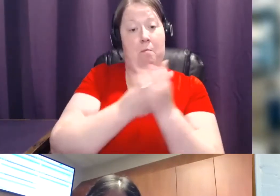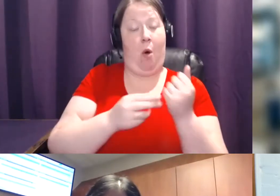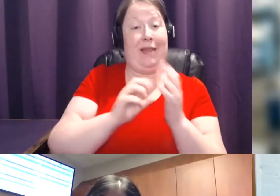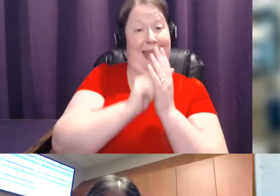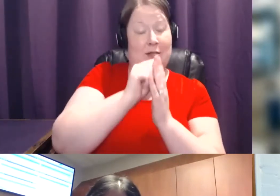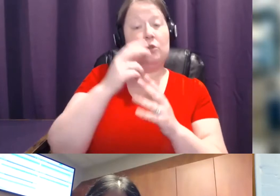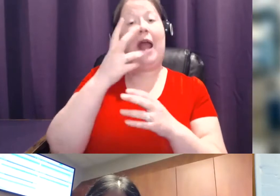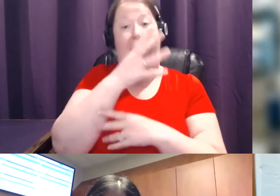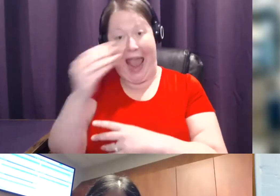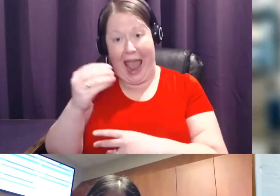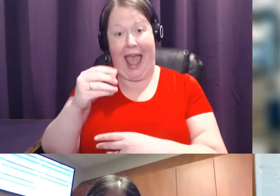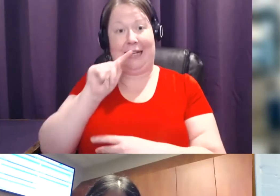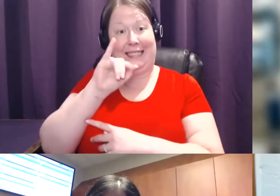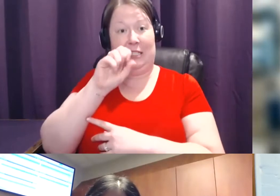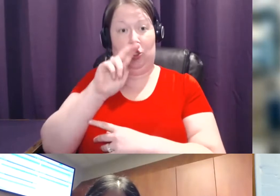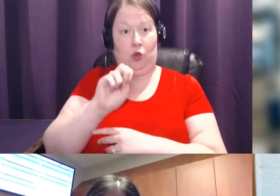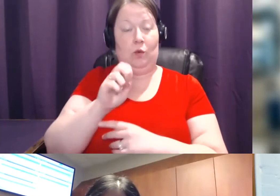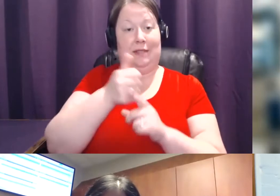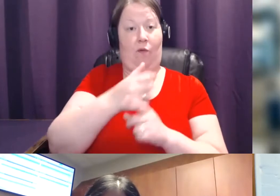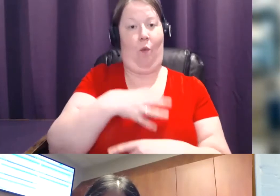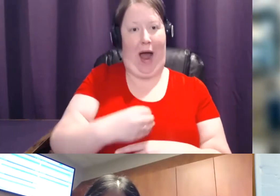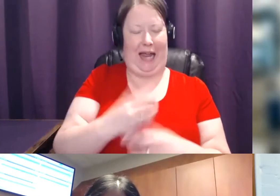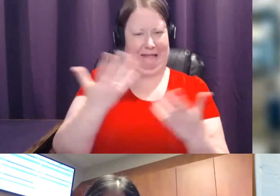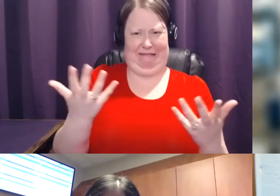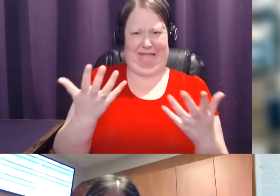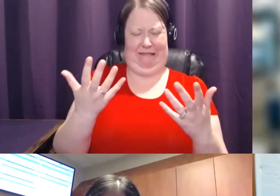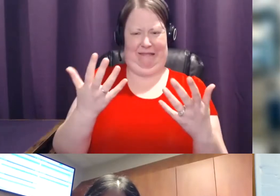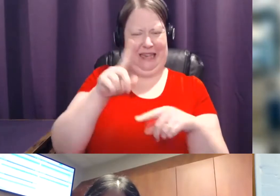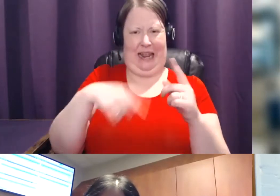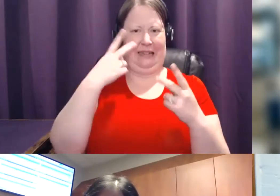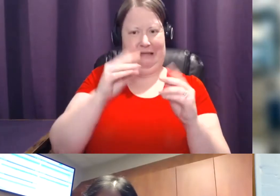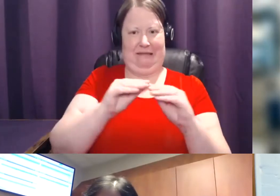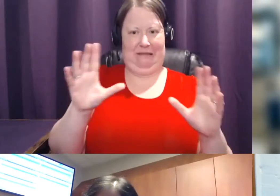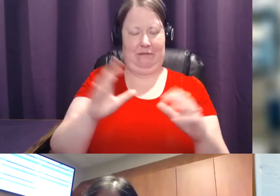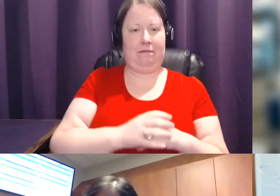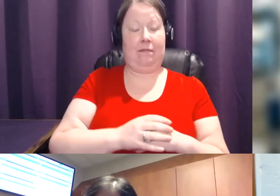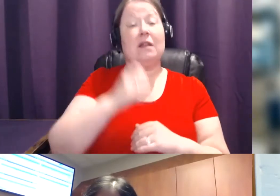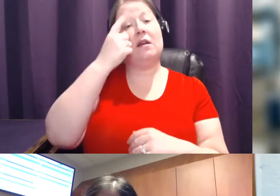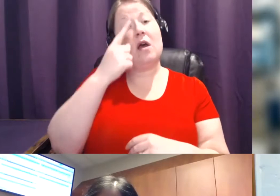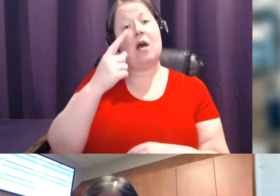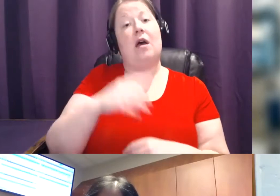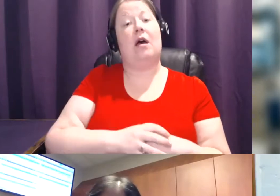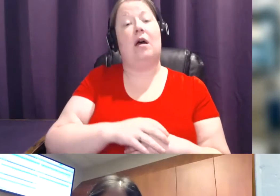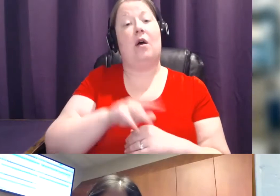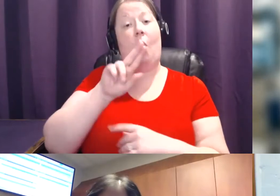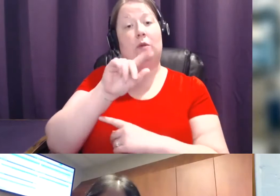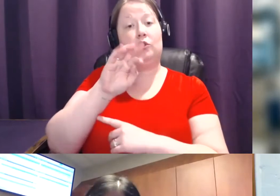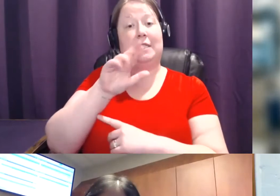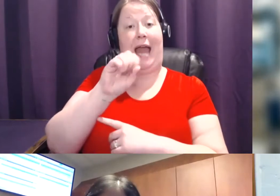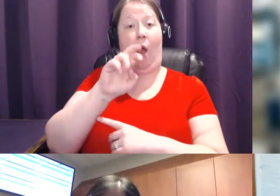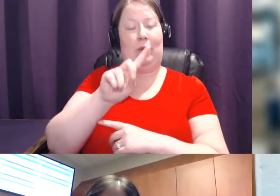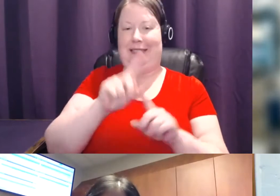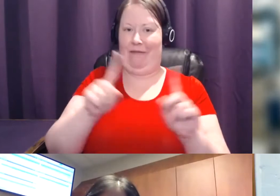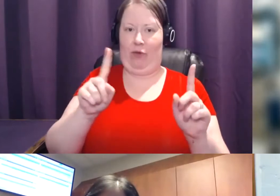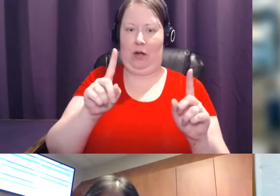therefore you've heard about dense breast tissue. On ultrasound, breast cancers are black and breast tissue is white. So it